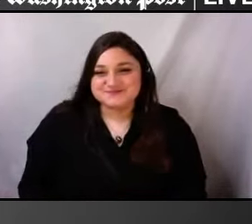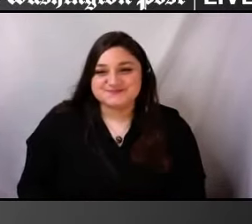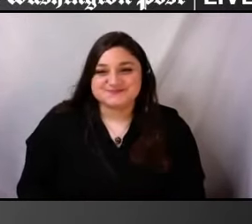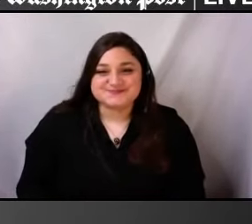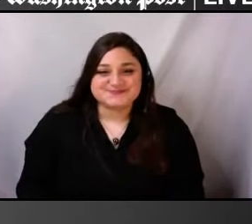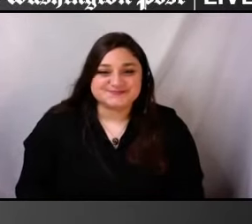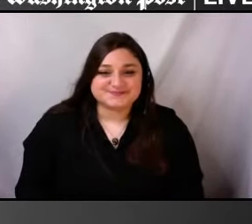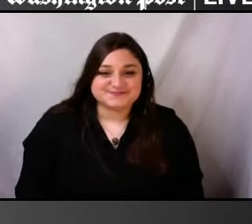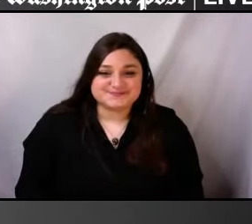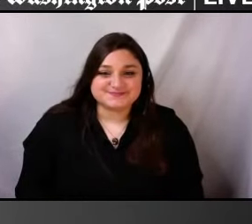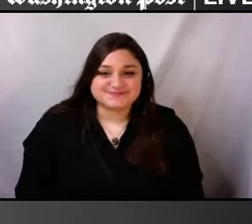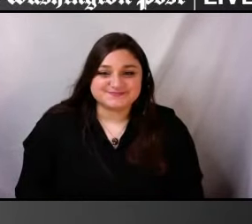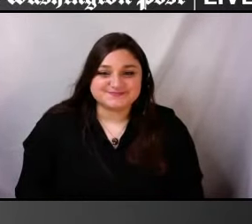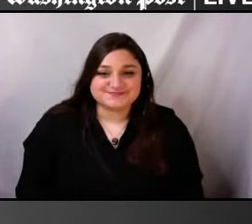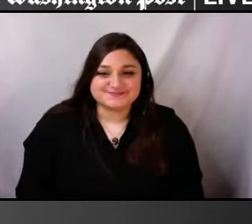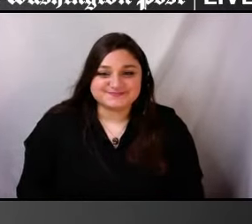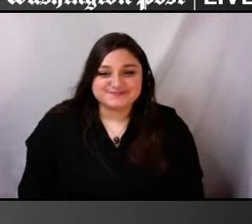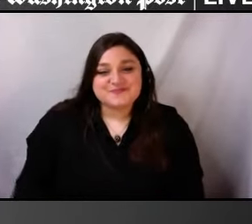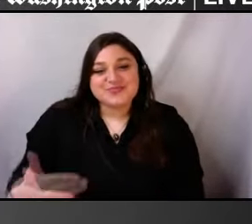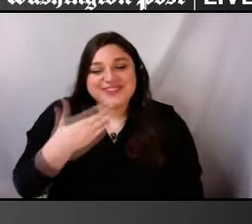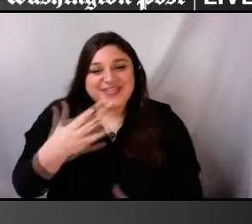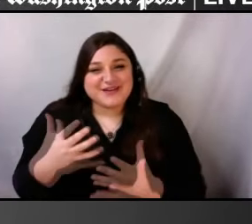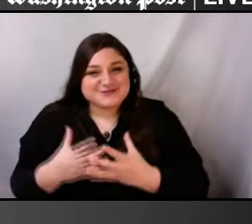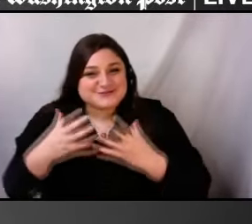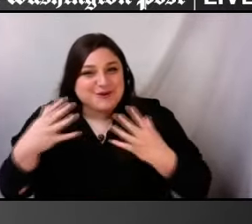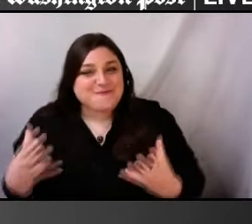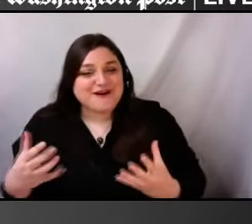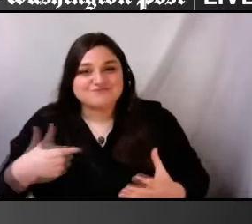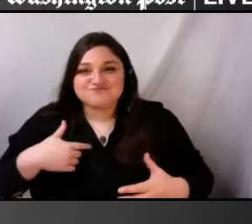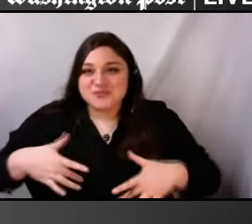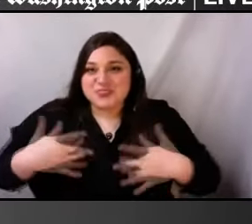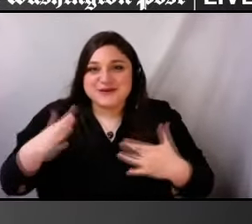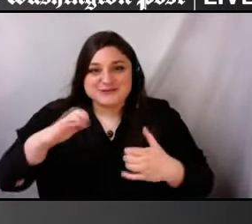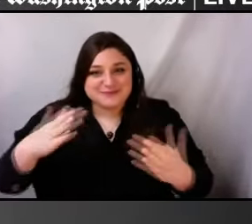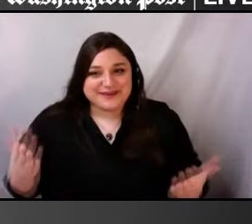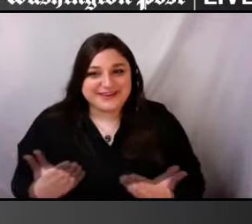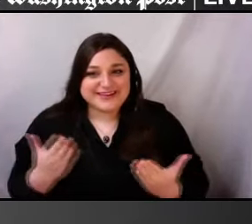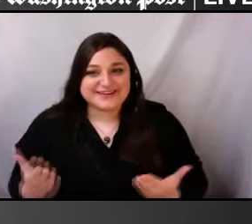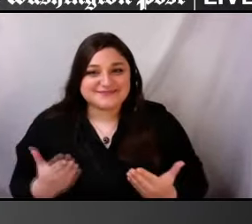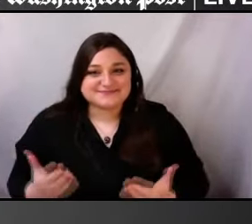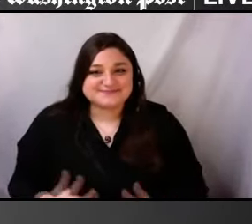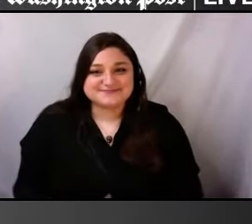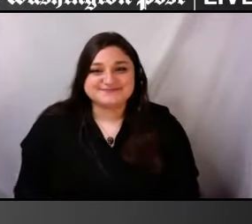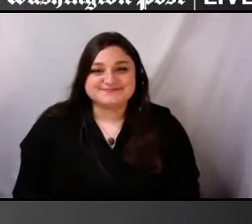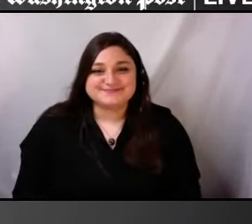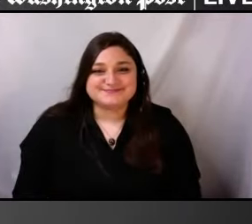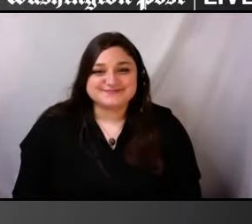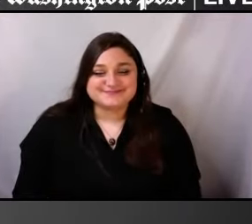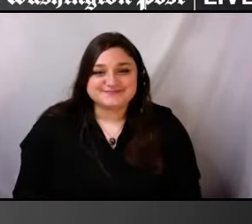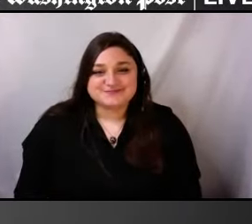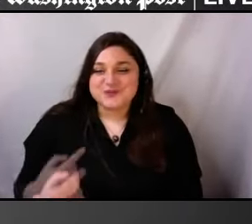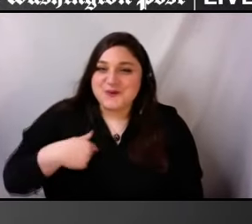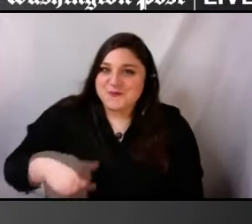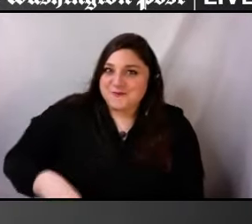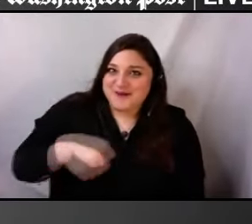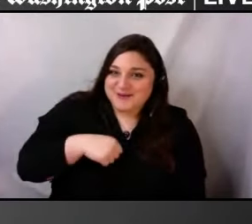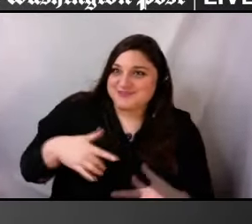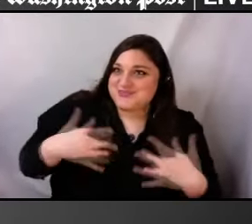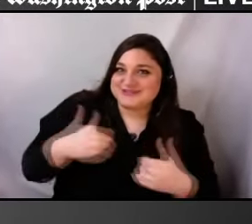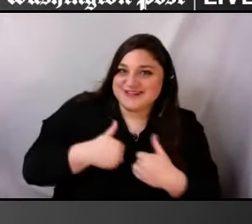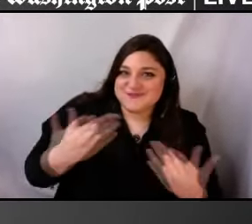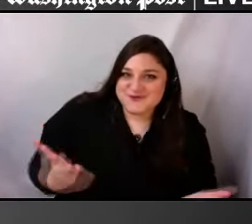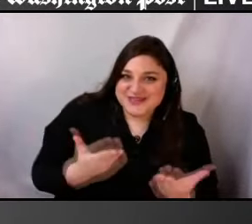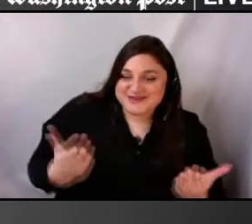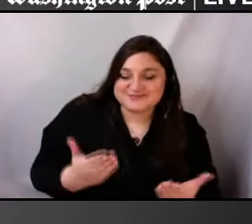Thank you so much. Delighted to be here. We are absolutely delighted to have you. In the top right-hand